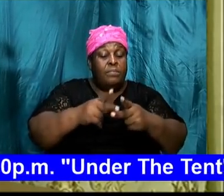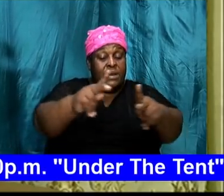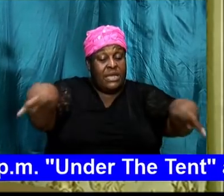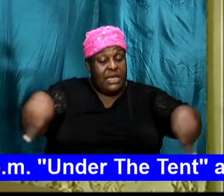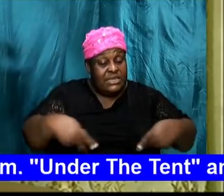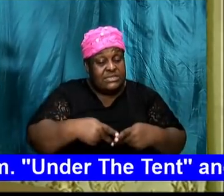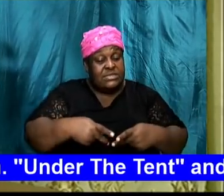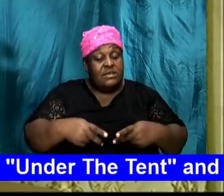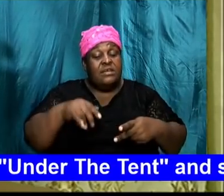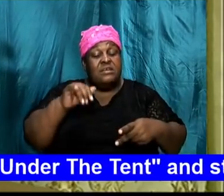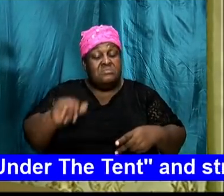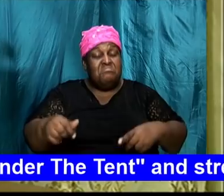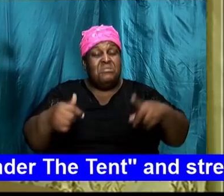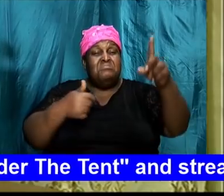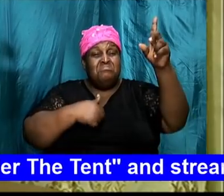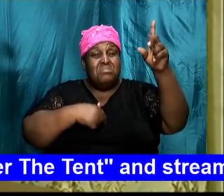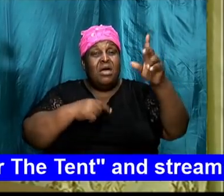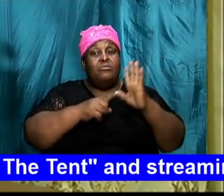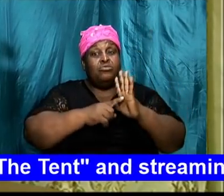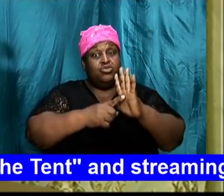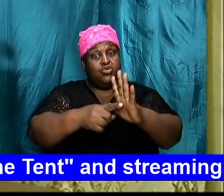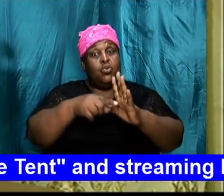would show thee.